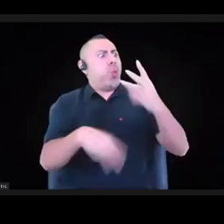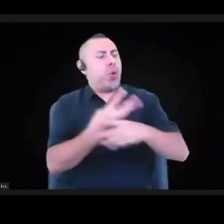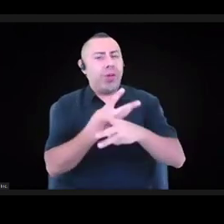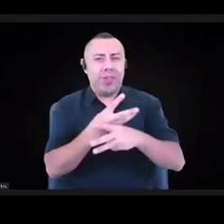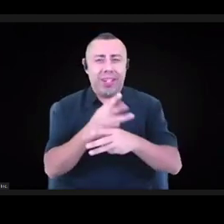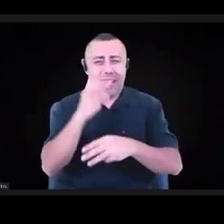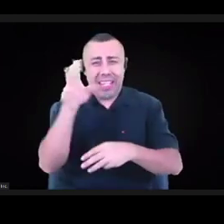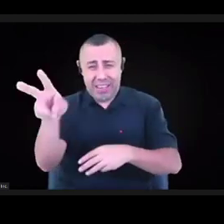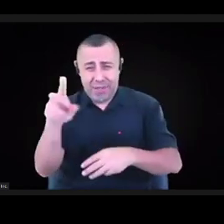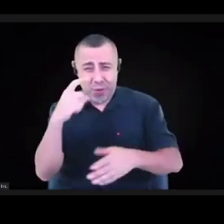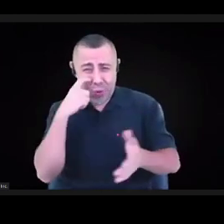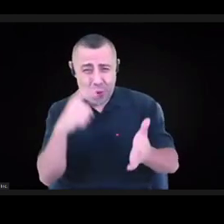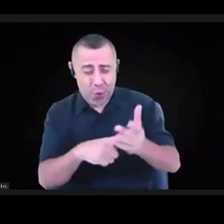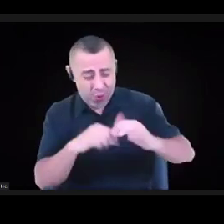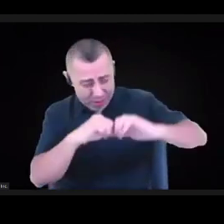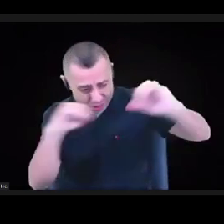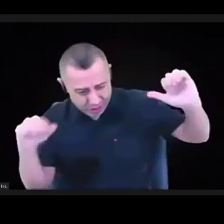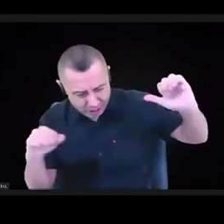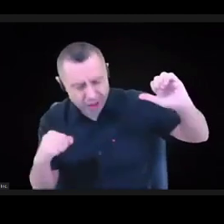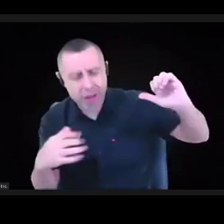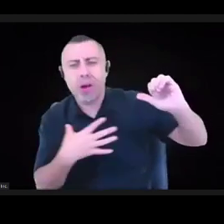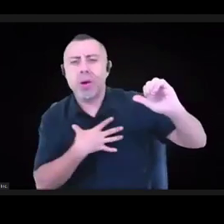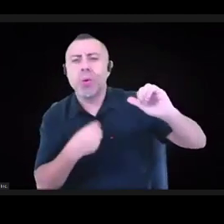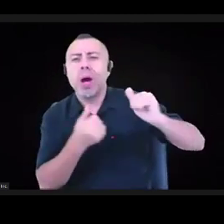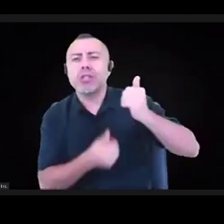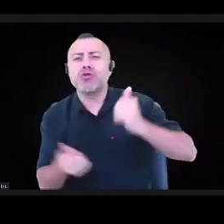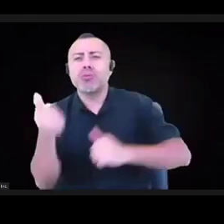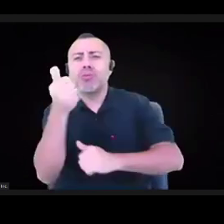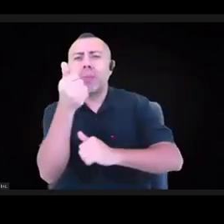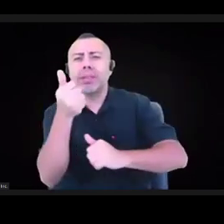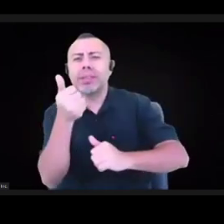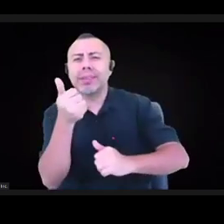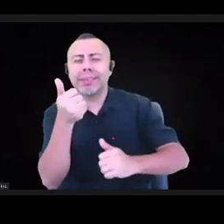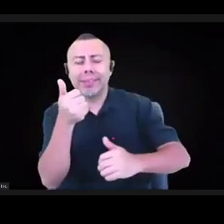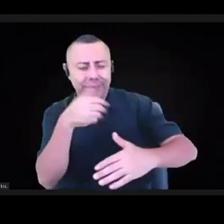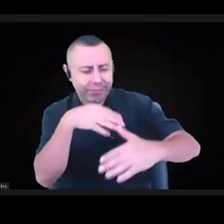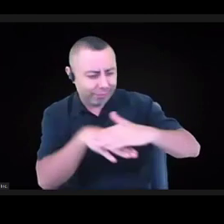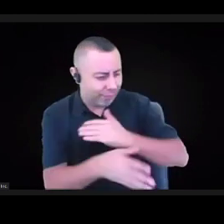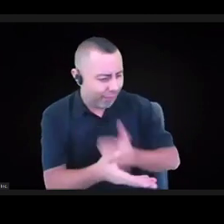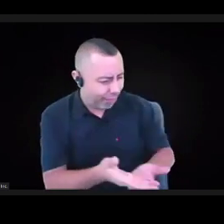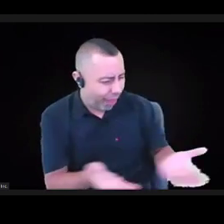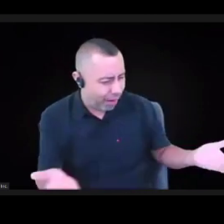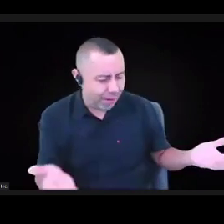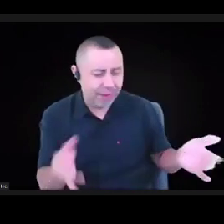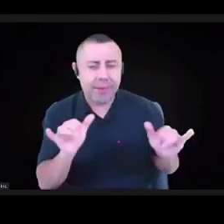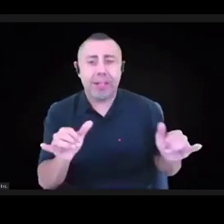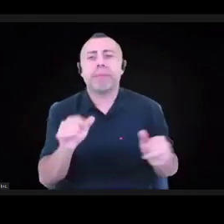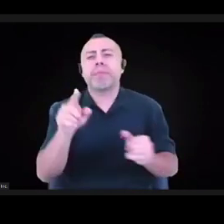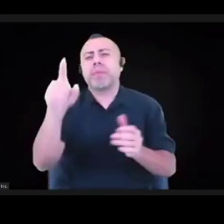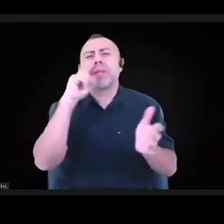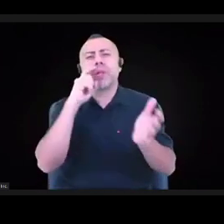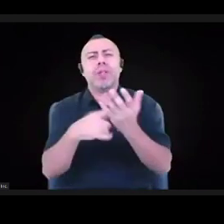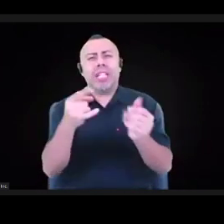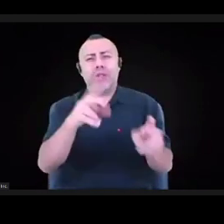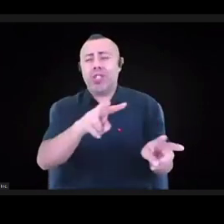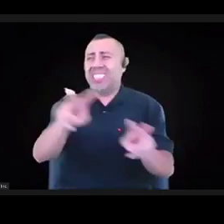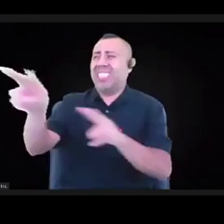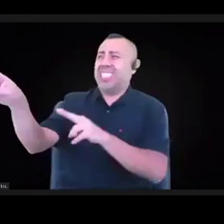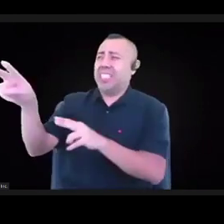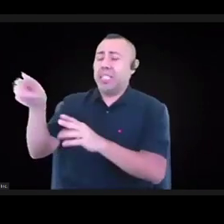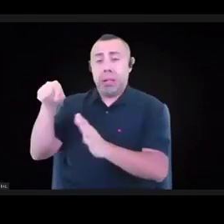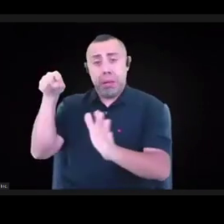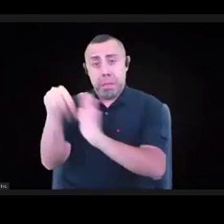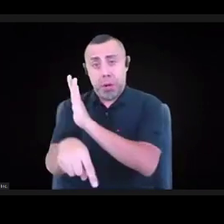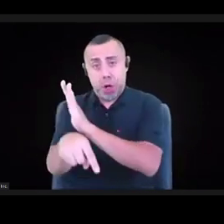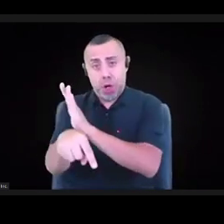these other incidences of like murder, like we see happening all over the place of black people from police, how can we see that also as a cultural